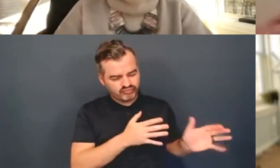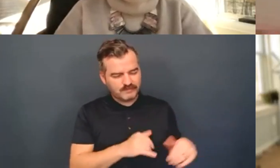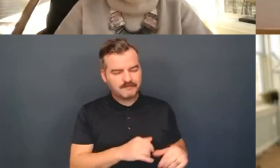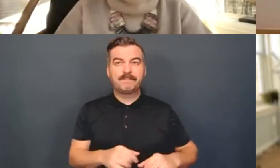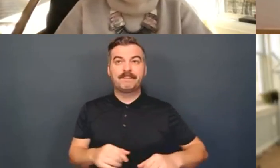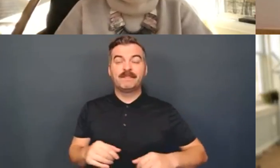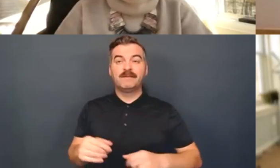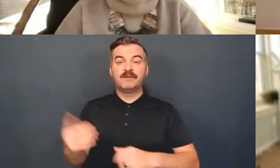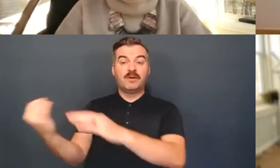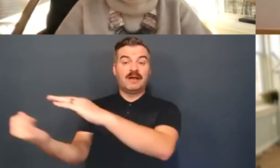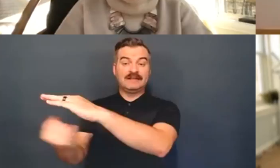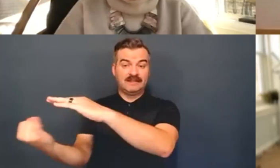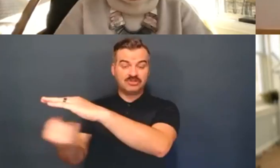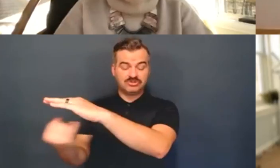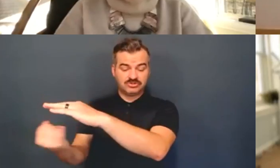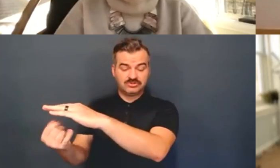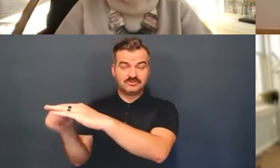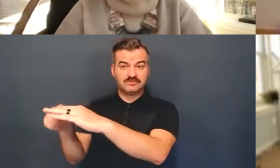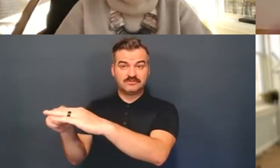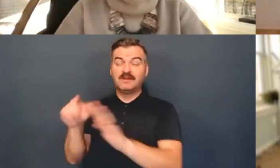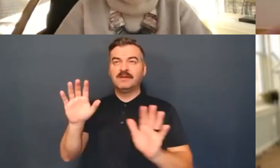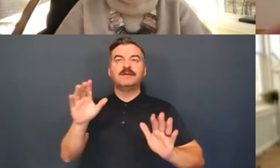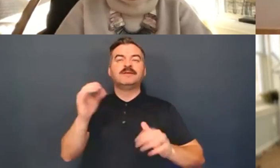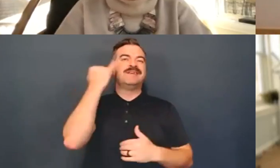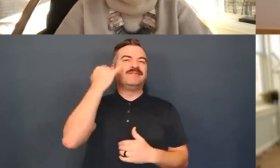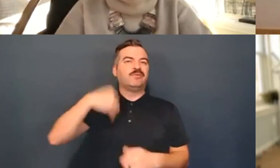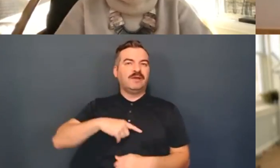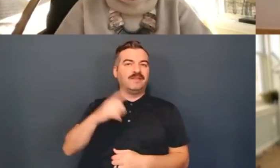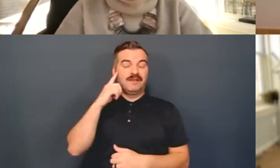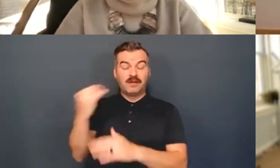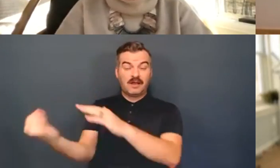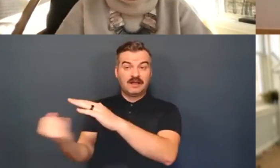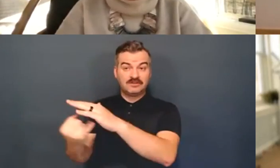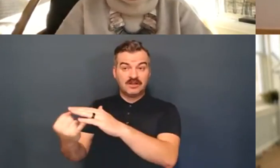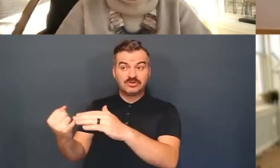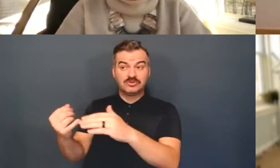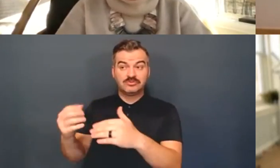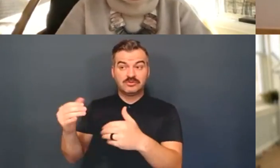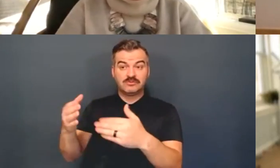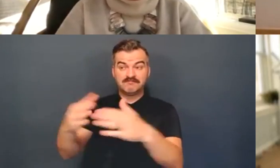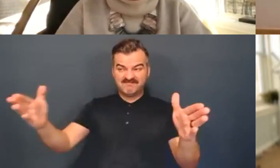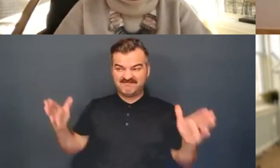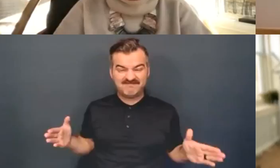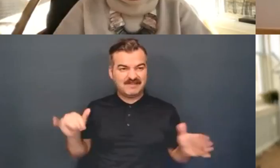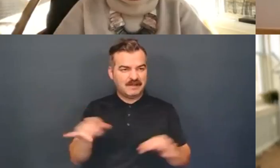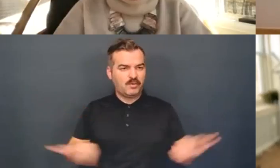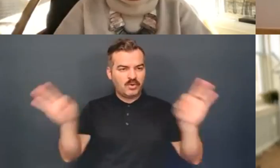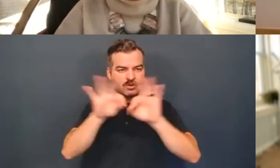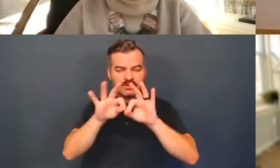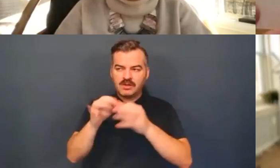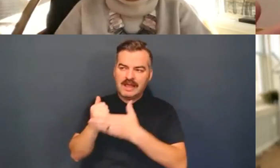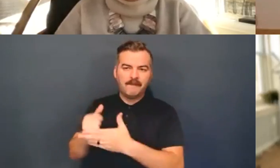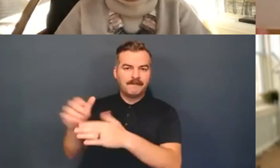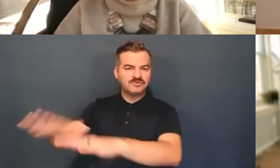isolation in and of itself, if, if we really believe that isolation was key to our children,